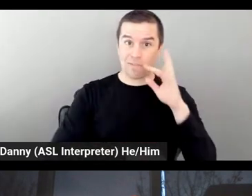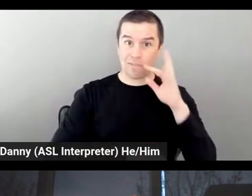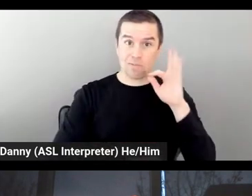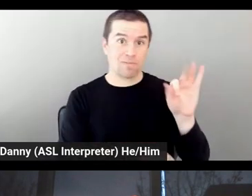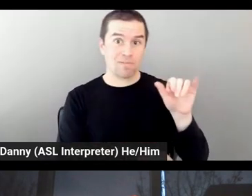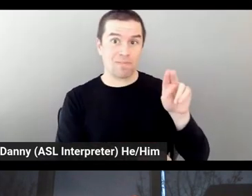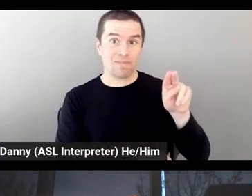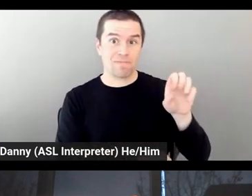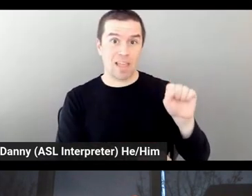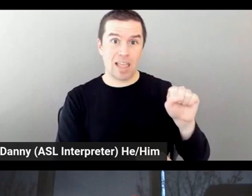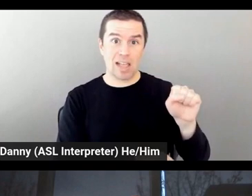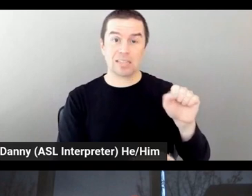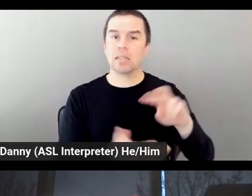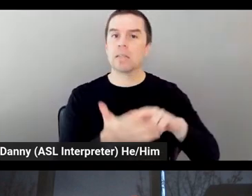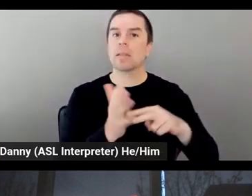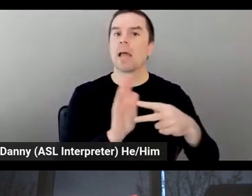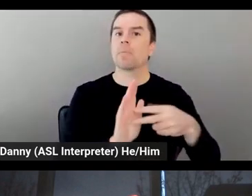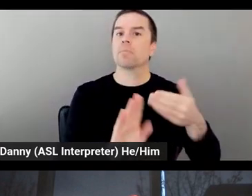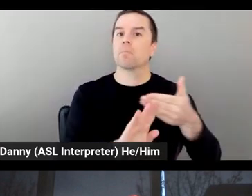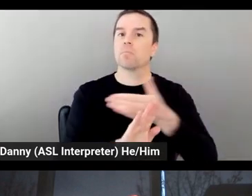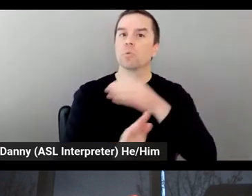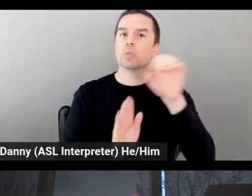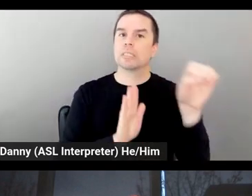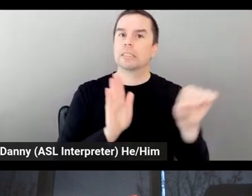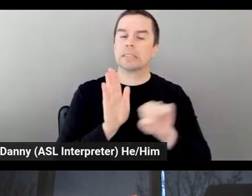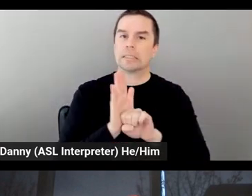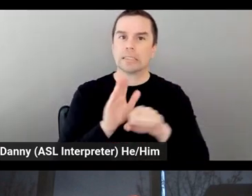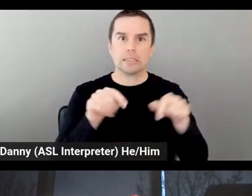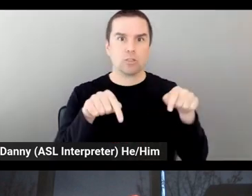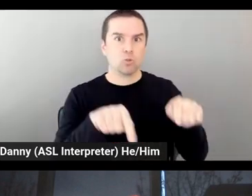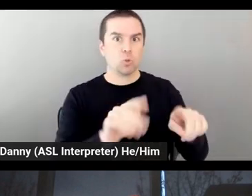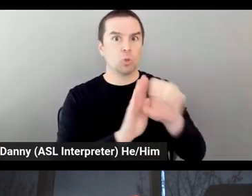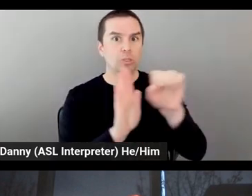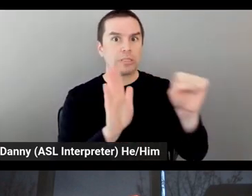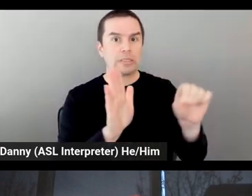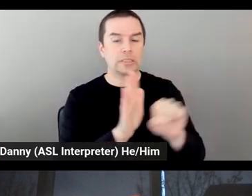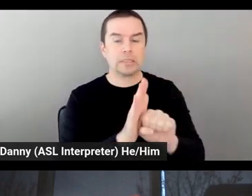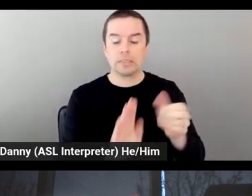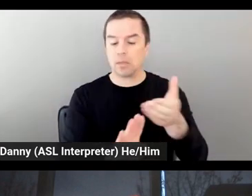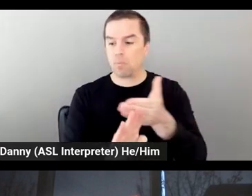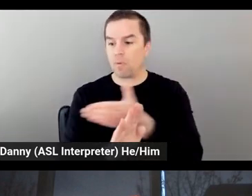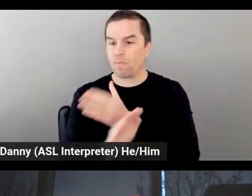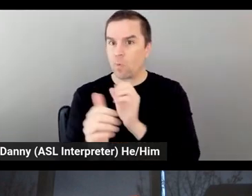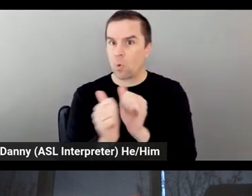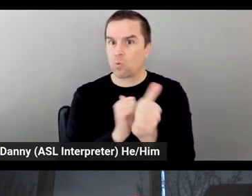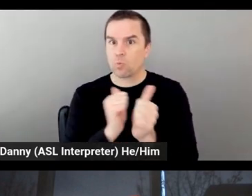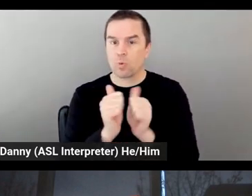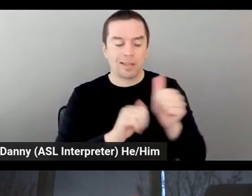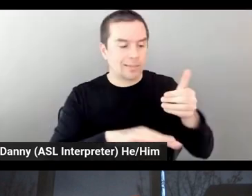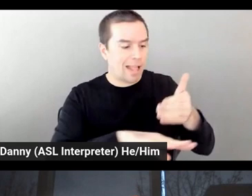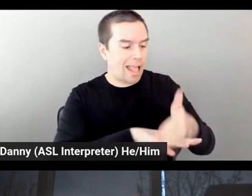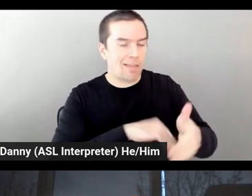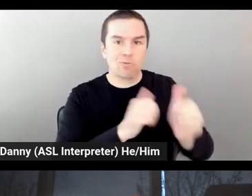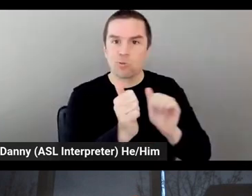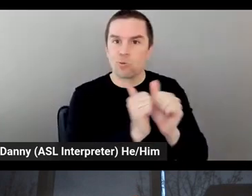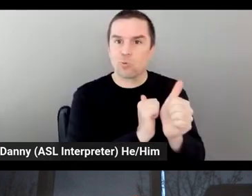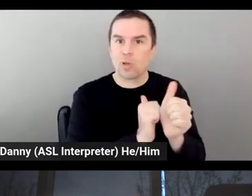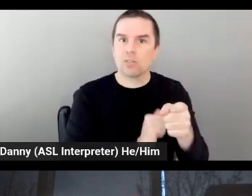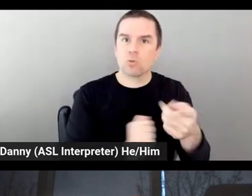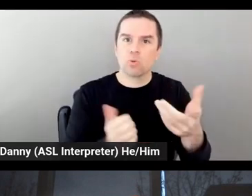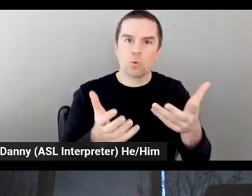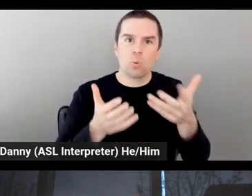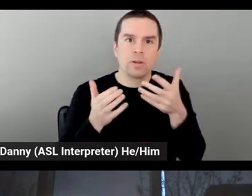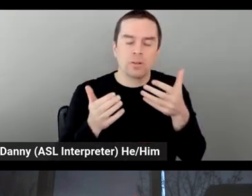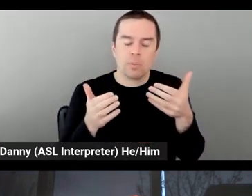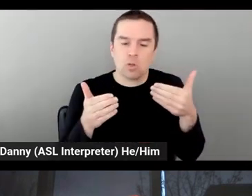during the race. All these moments and where, really, you want to be near, close by, as you said, Adrian, right? You want to give all these insights,